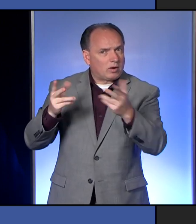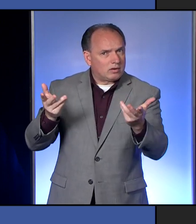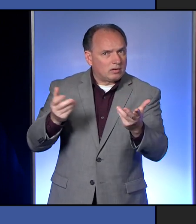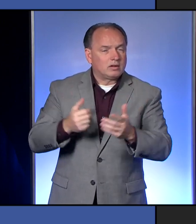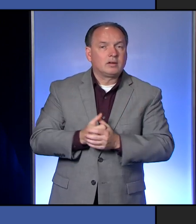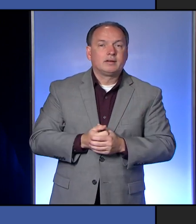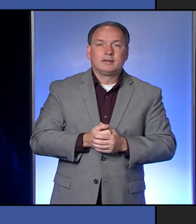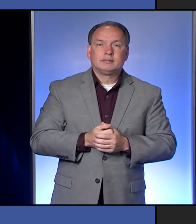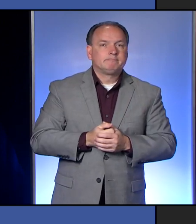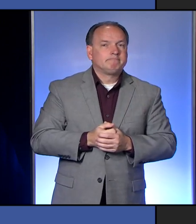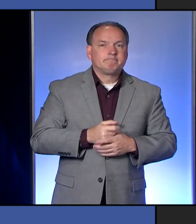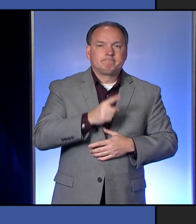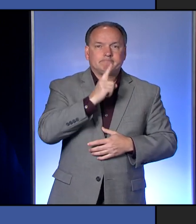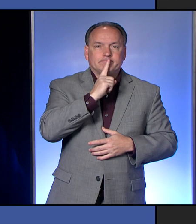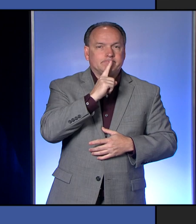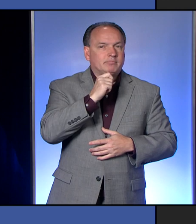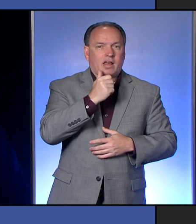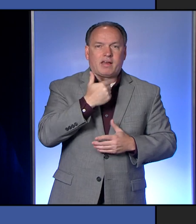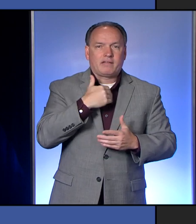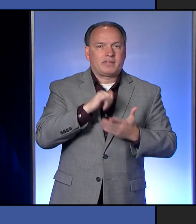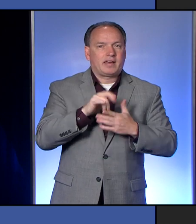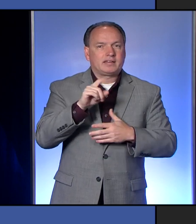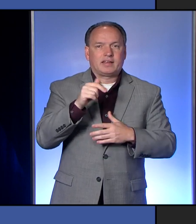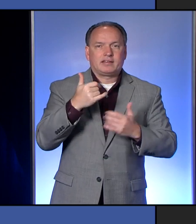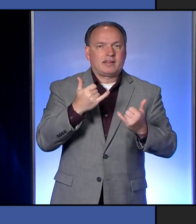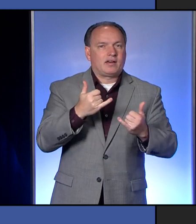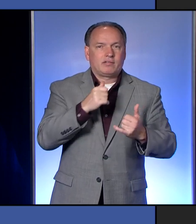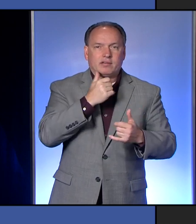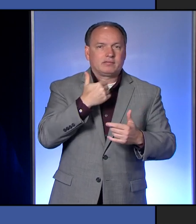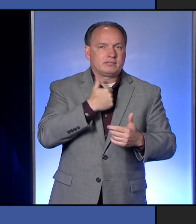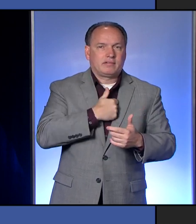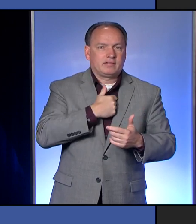I do not have that data available at my fingertips, no.